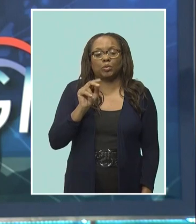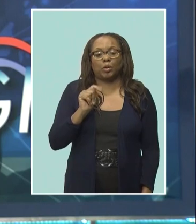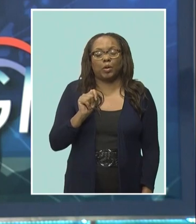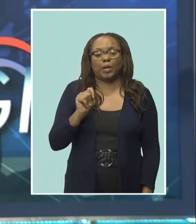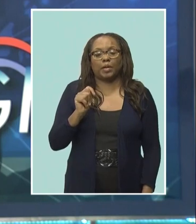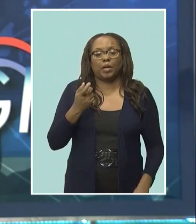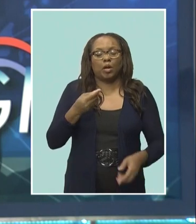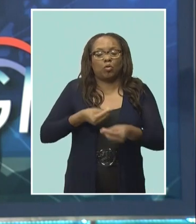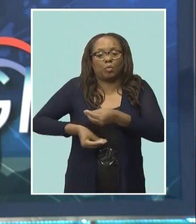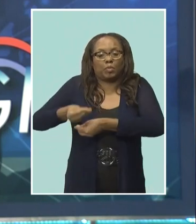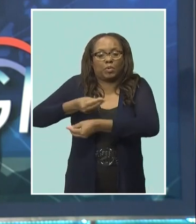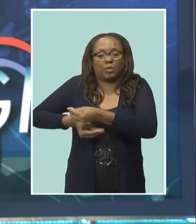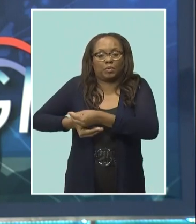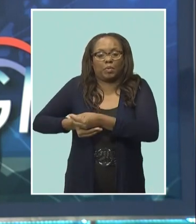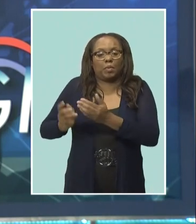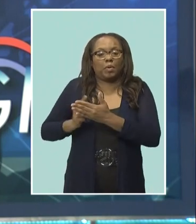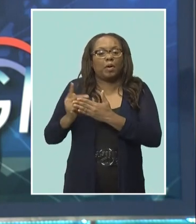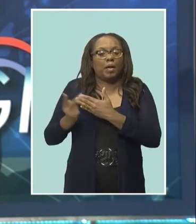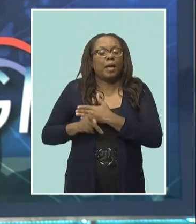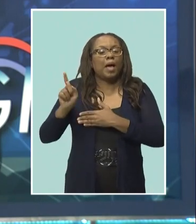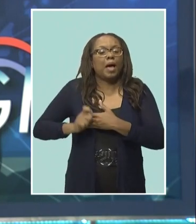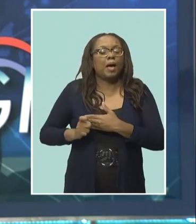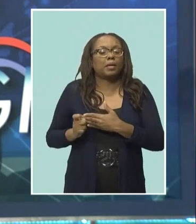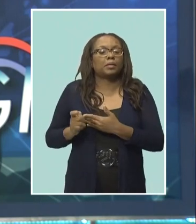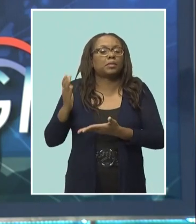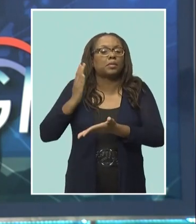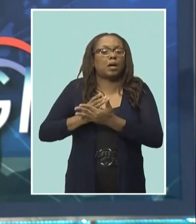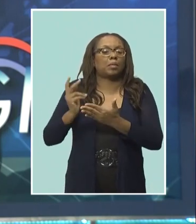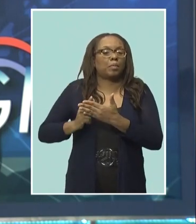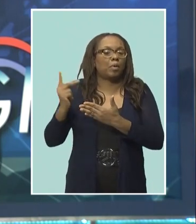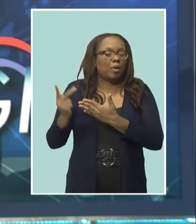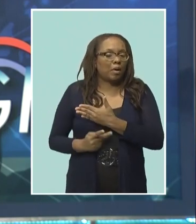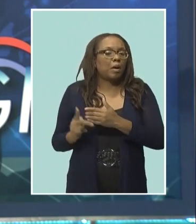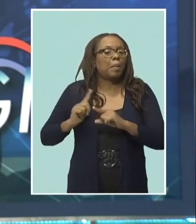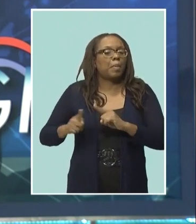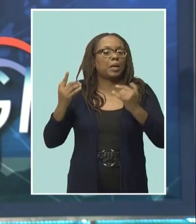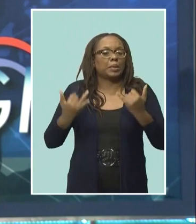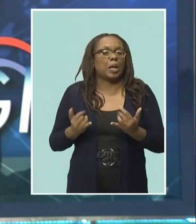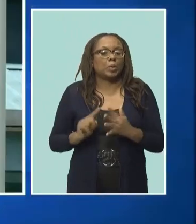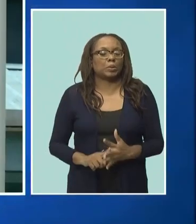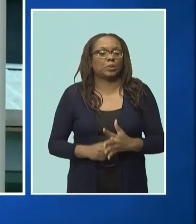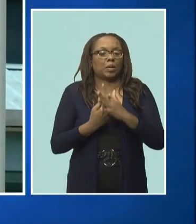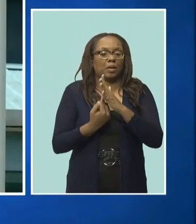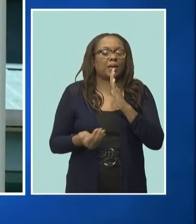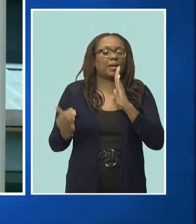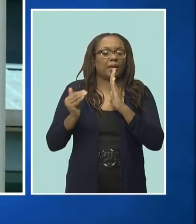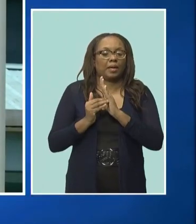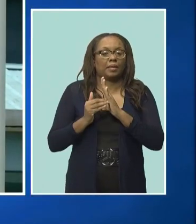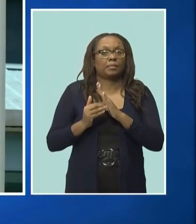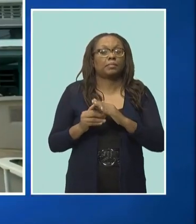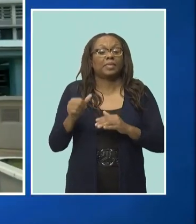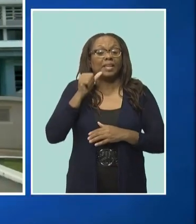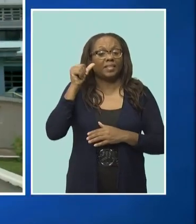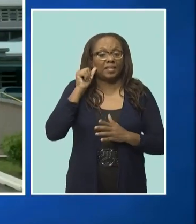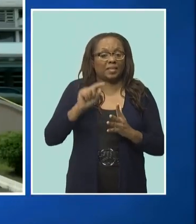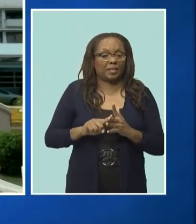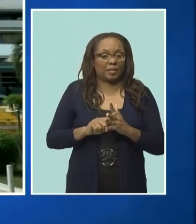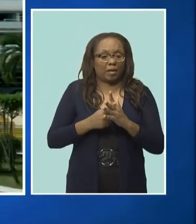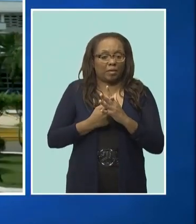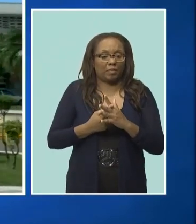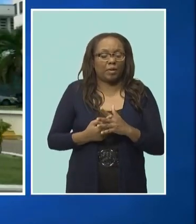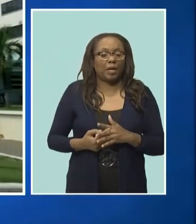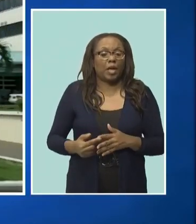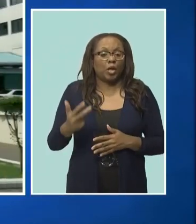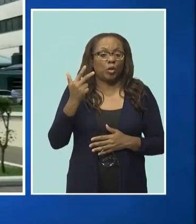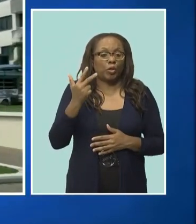curtailed due to financial constraints. According to a statement from the hospital, it came into effect from yesterday. It noted that three patients are